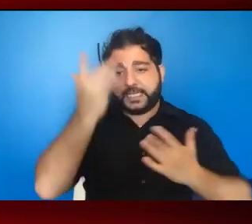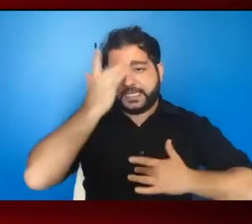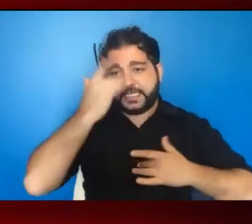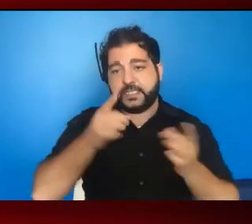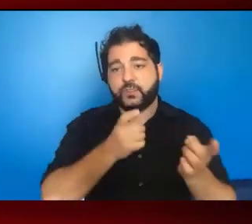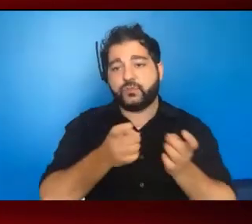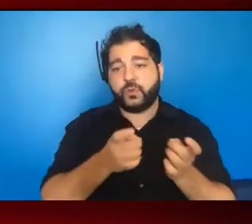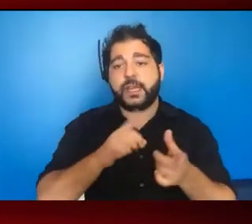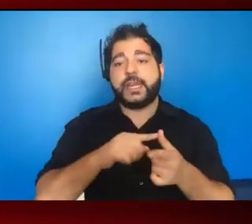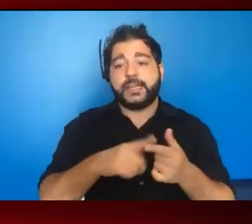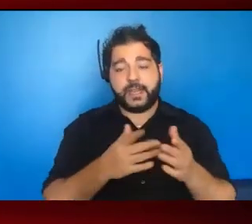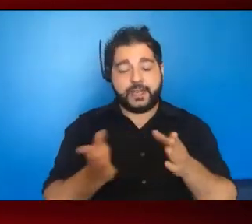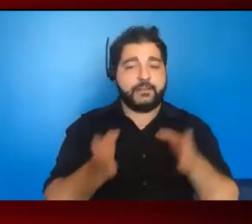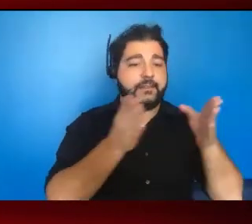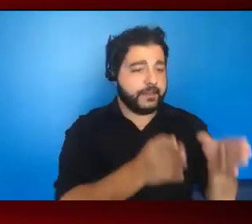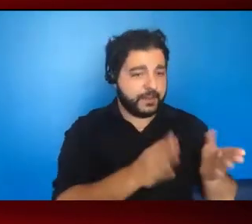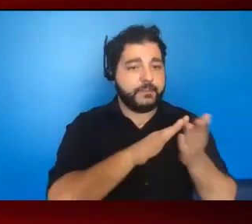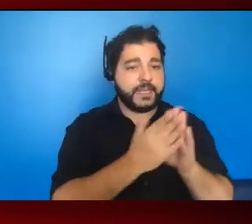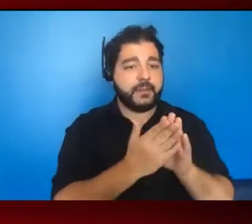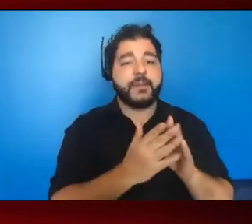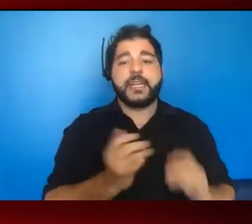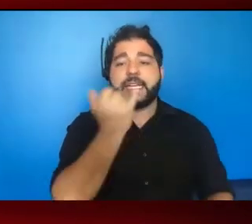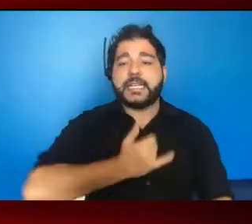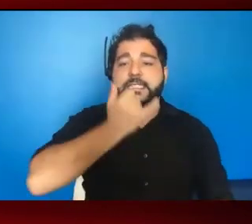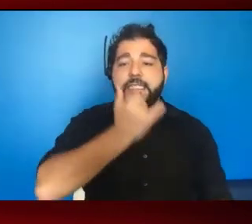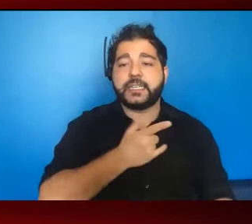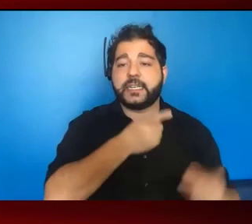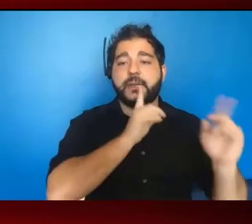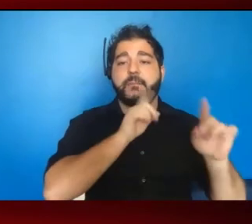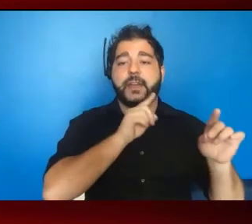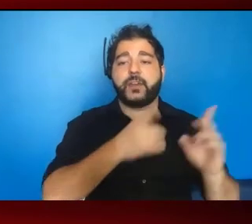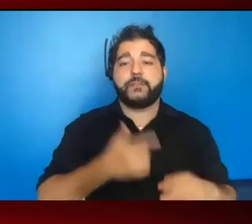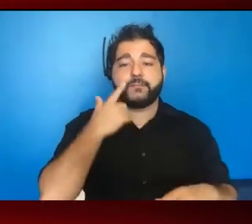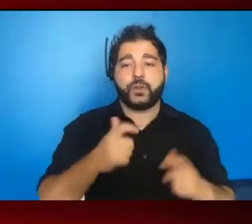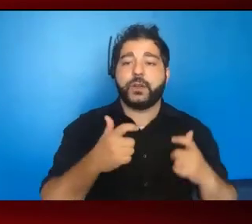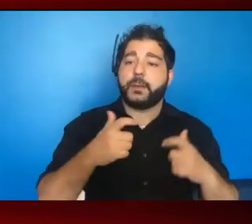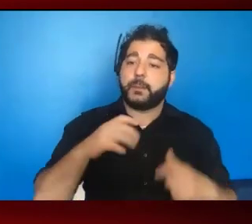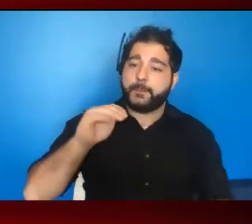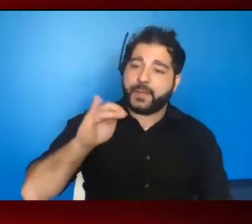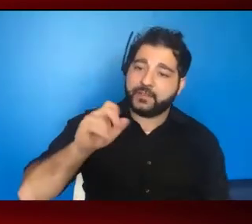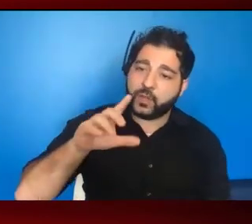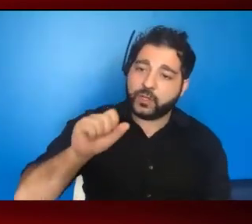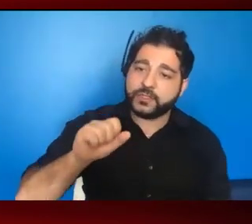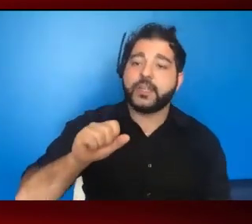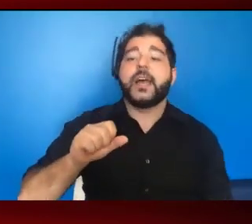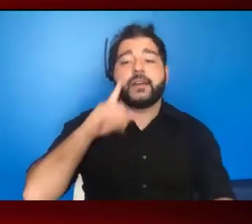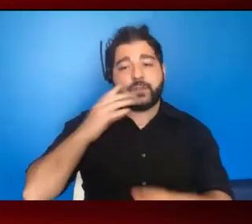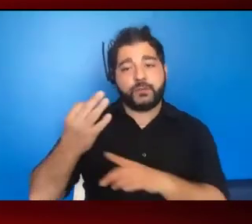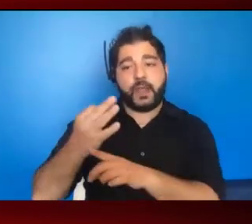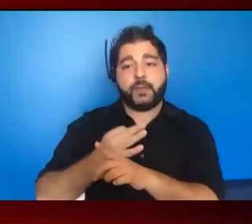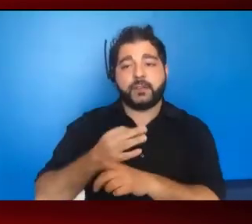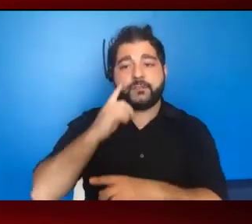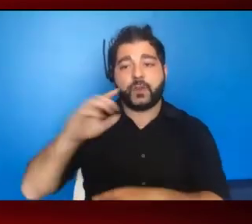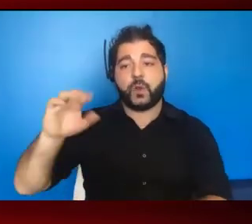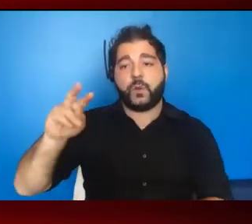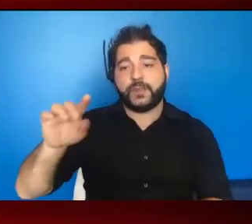and then ultimately being the incident commander for both a large measles outbreak, and then for nine months of the COVID vaccine,